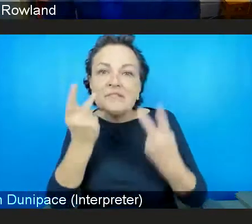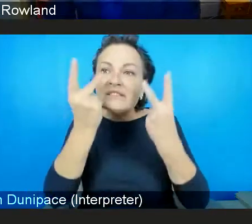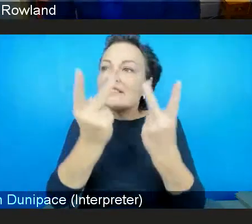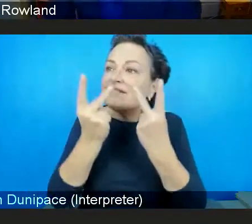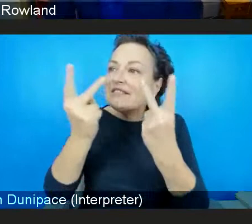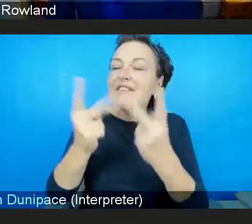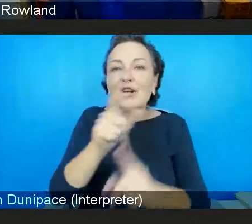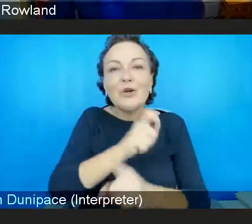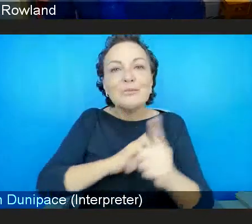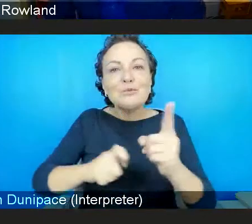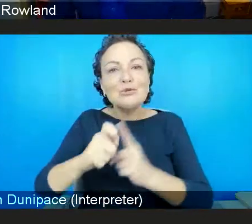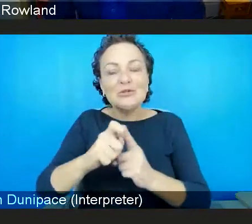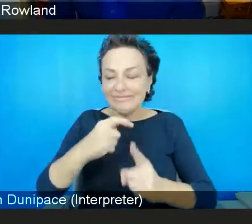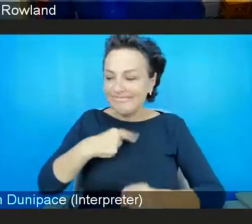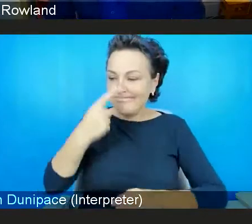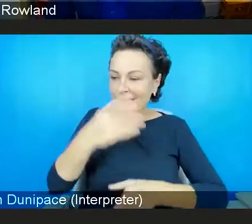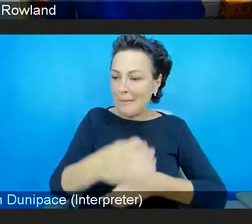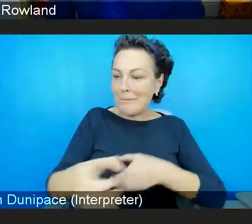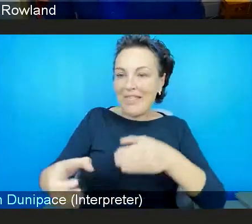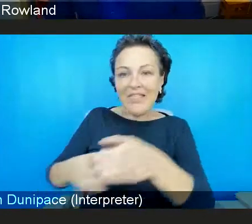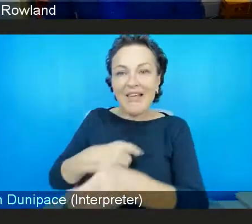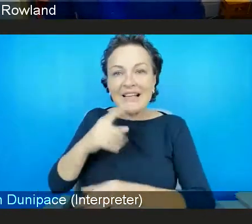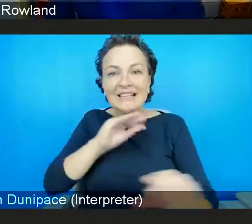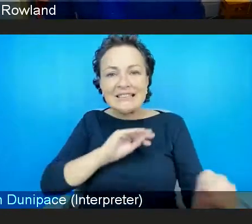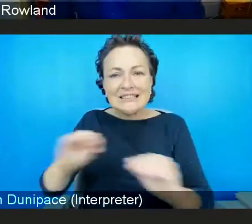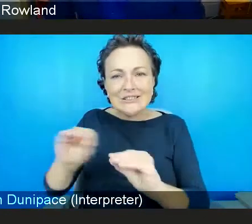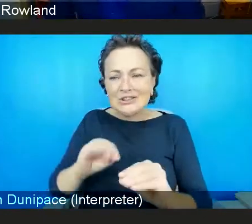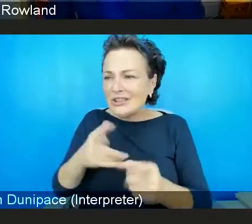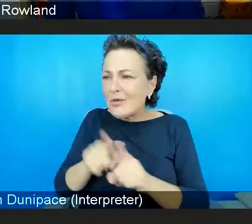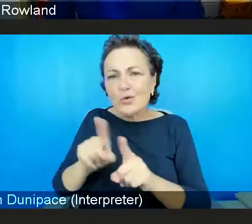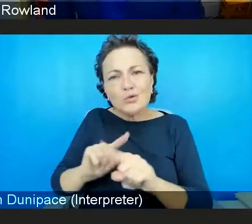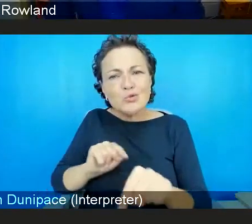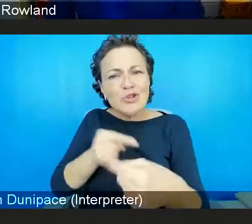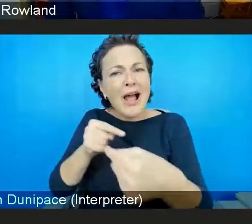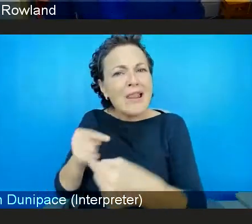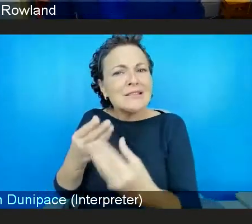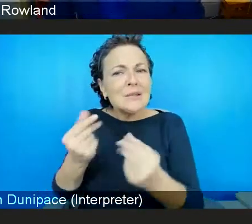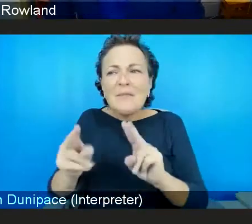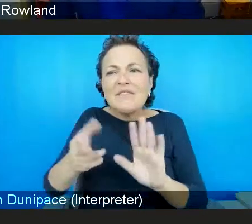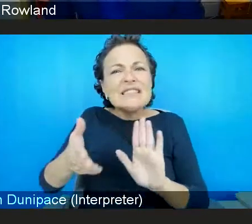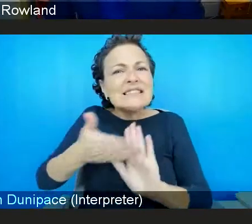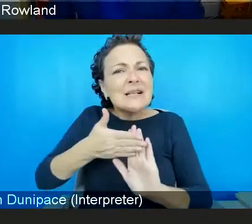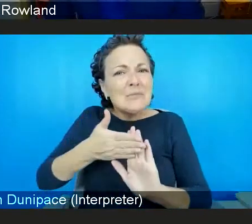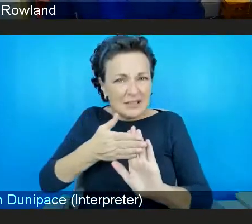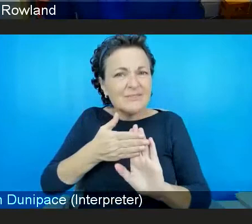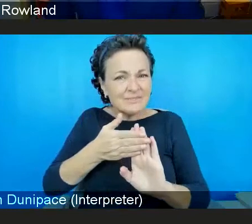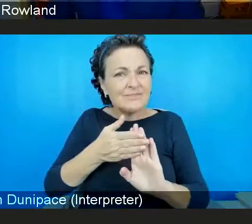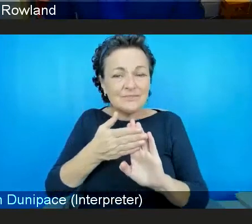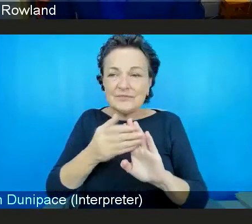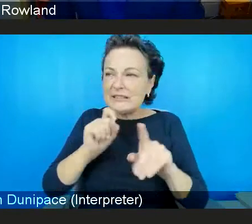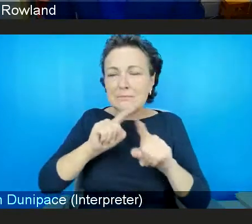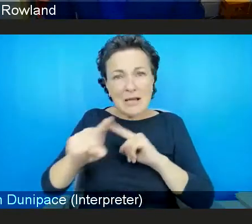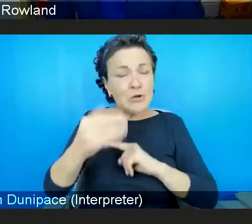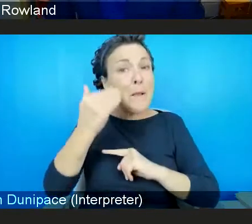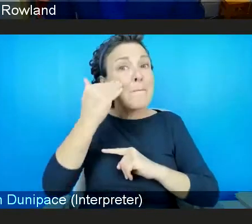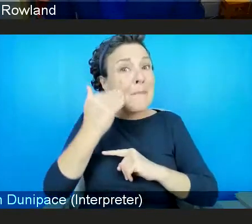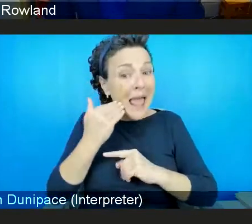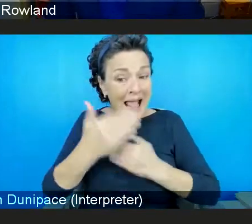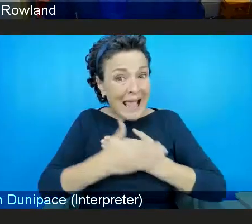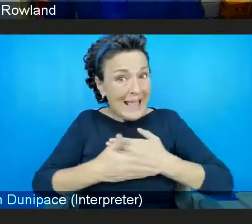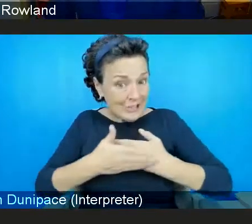challenge some of the stigma that exists, particularly within Black and Asian minority ethnic communities around mental health